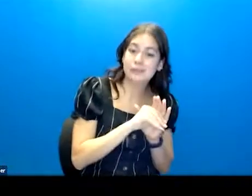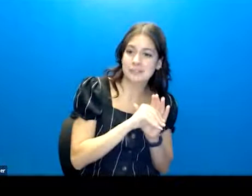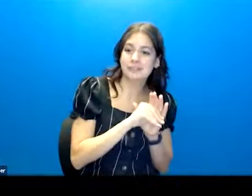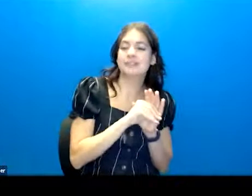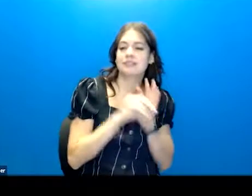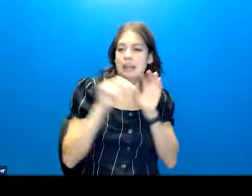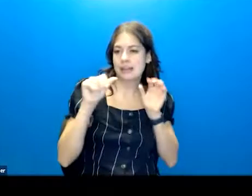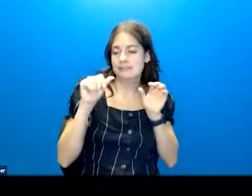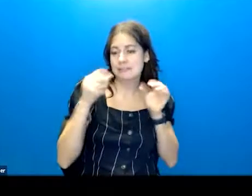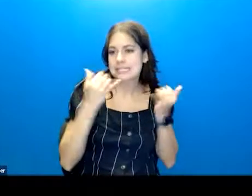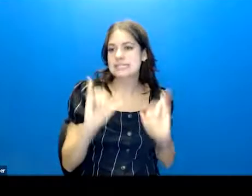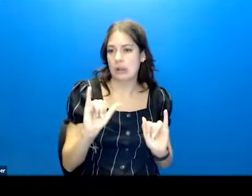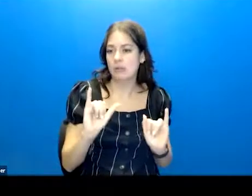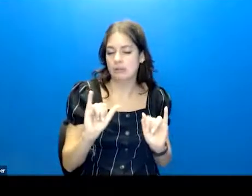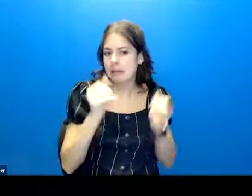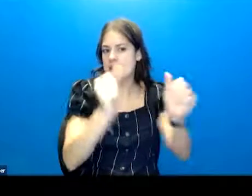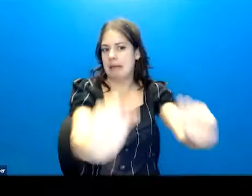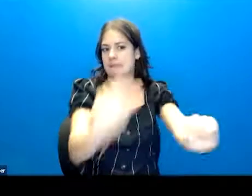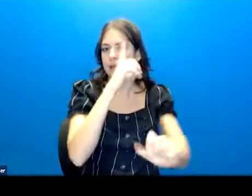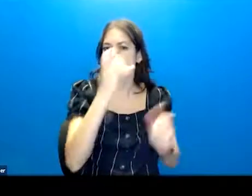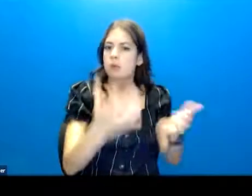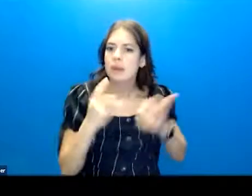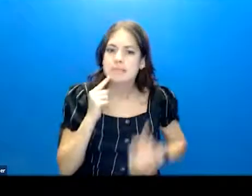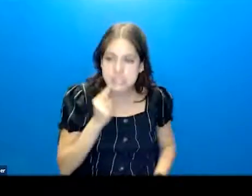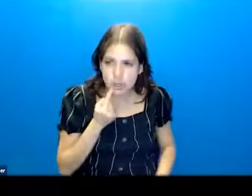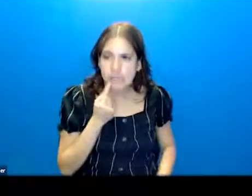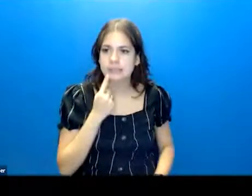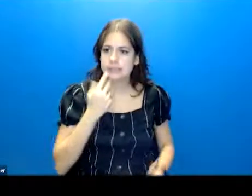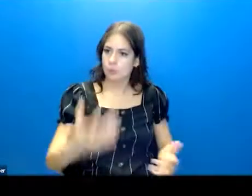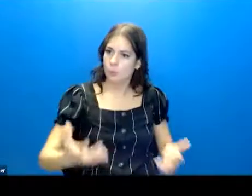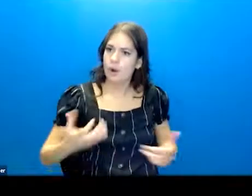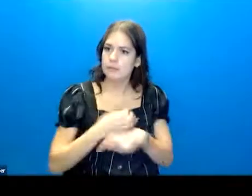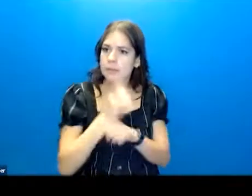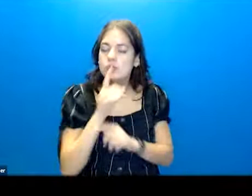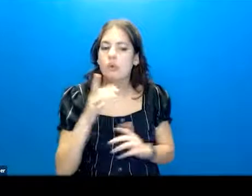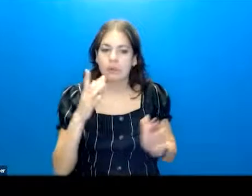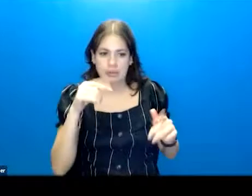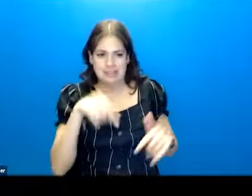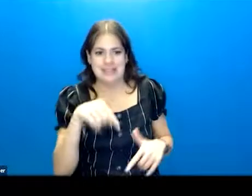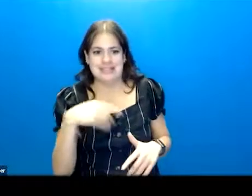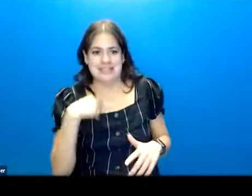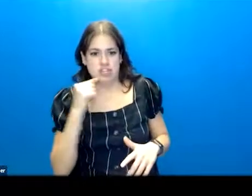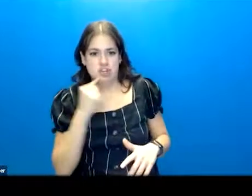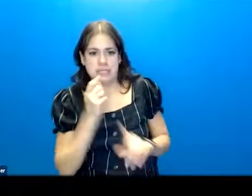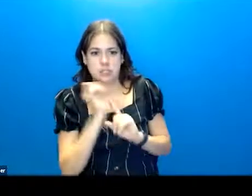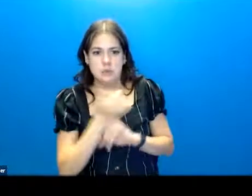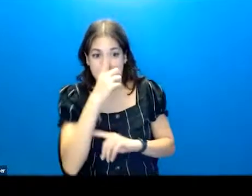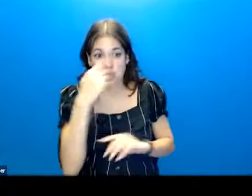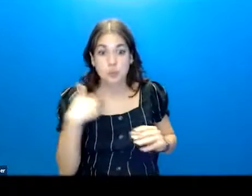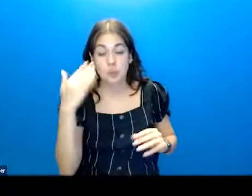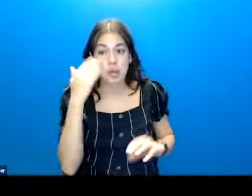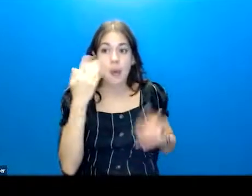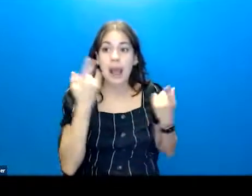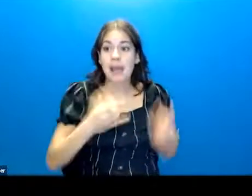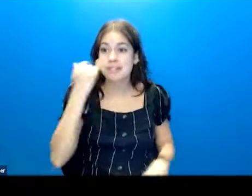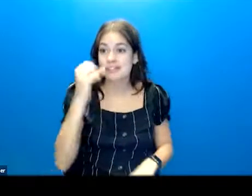it counts. Because we want to take this seriously. We want to take that seriously. Because we know what happens when we don't